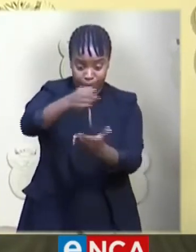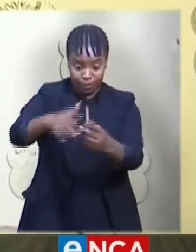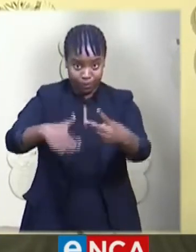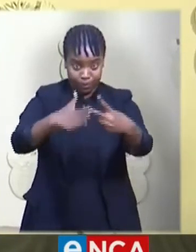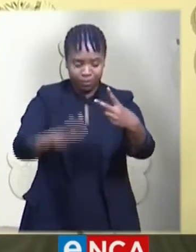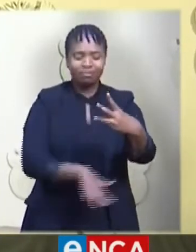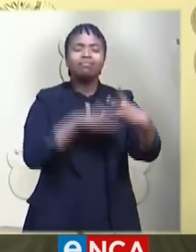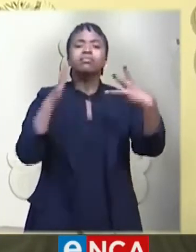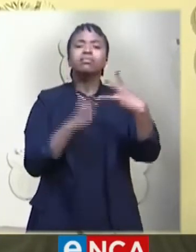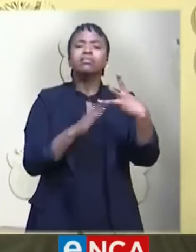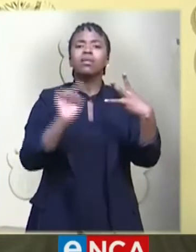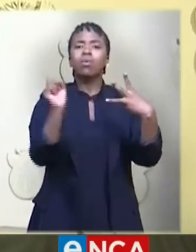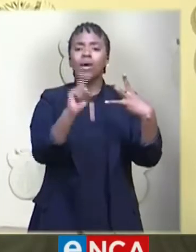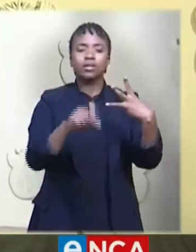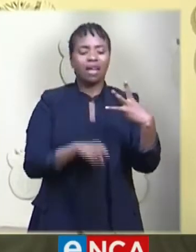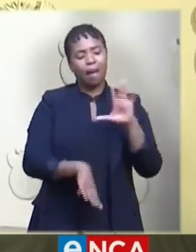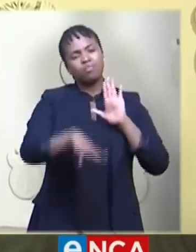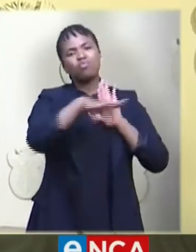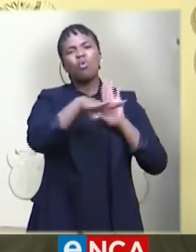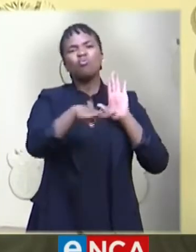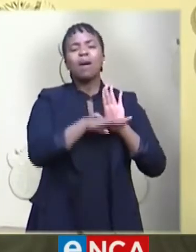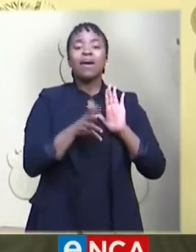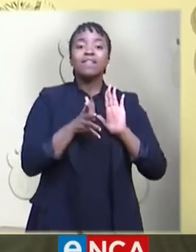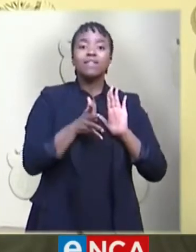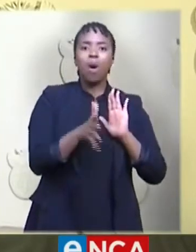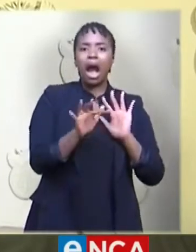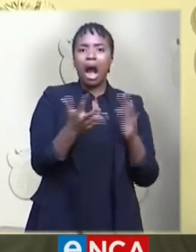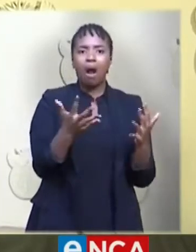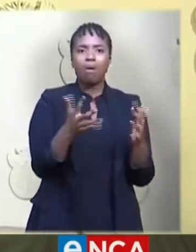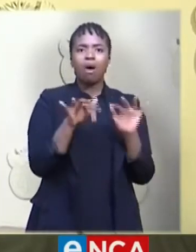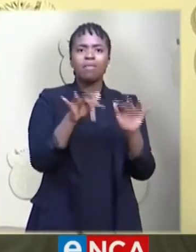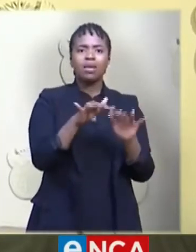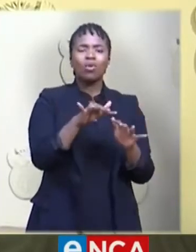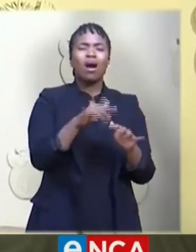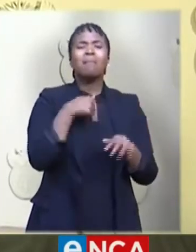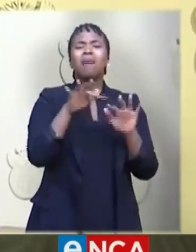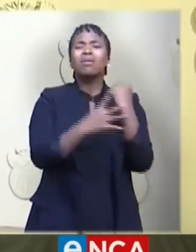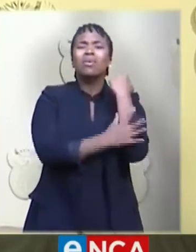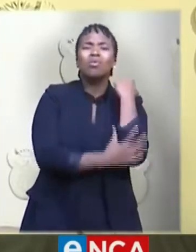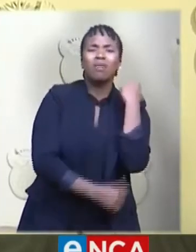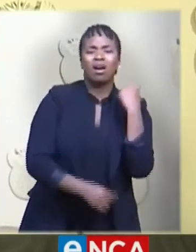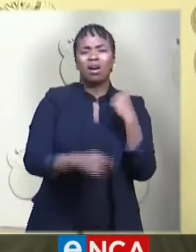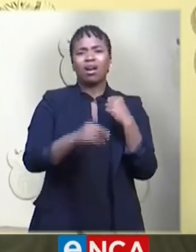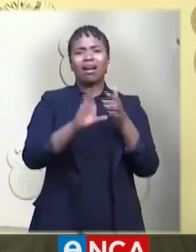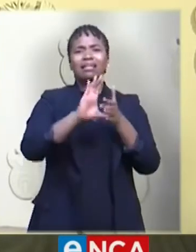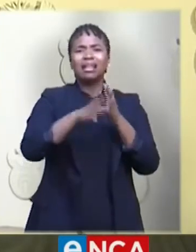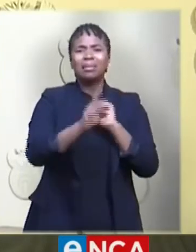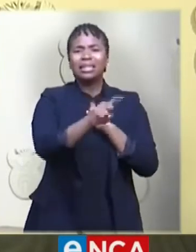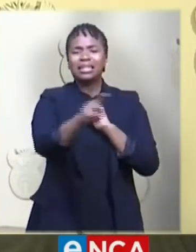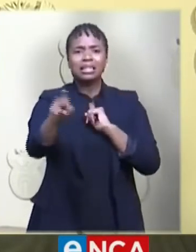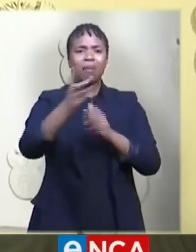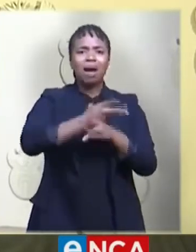a program of increased social support to protect poor and vulnerable households.